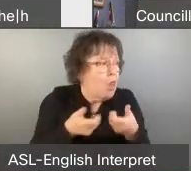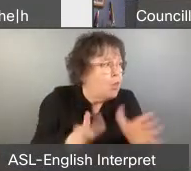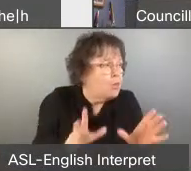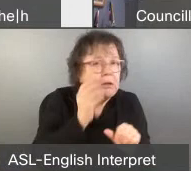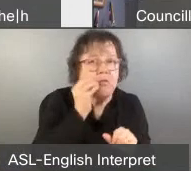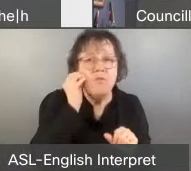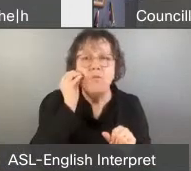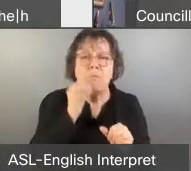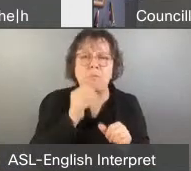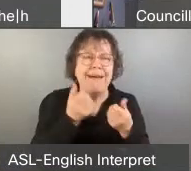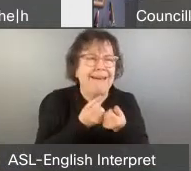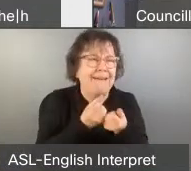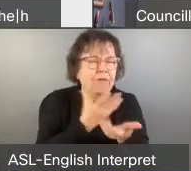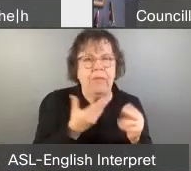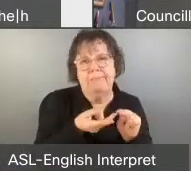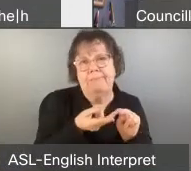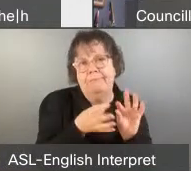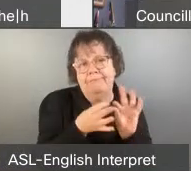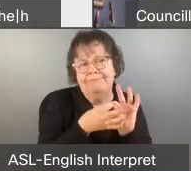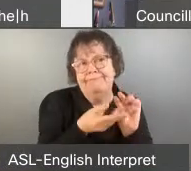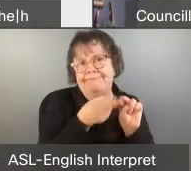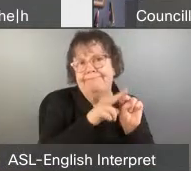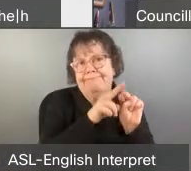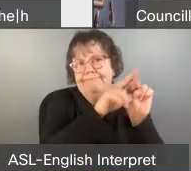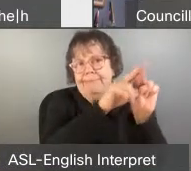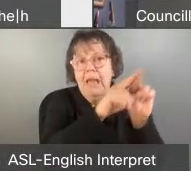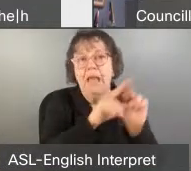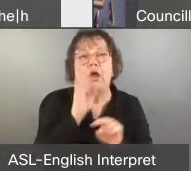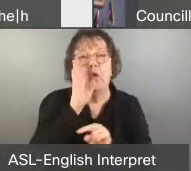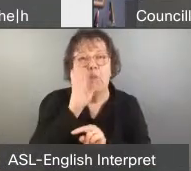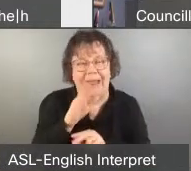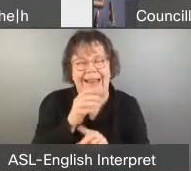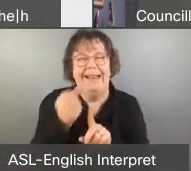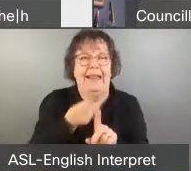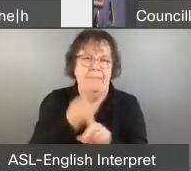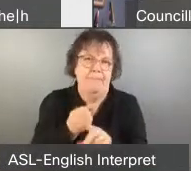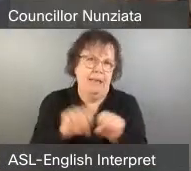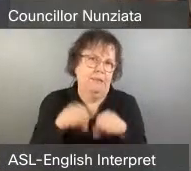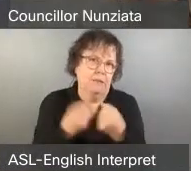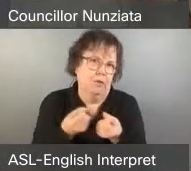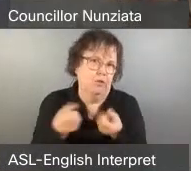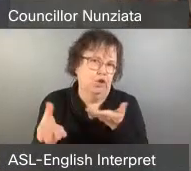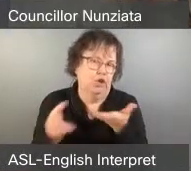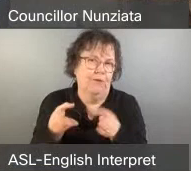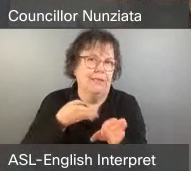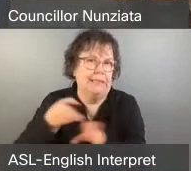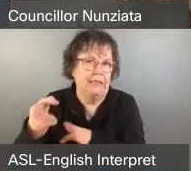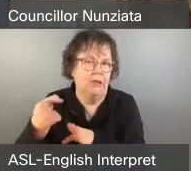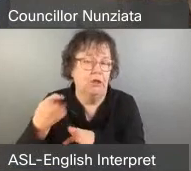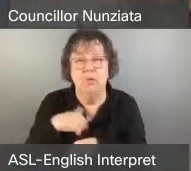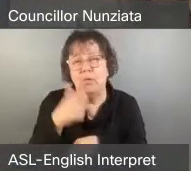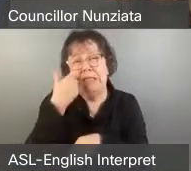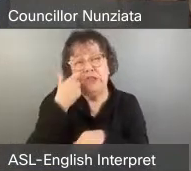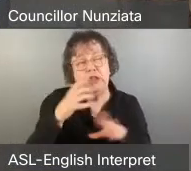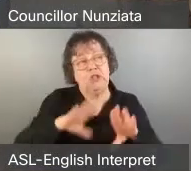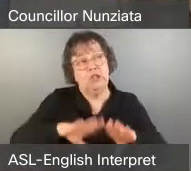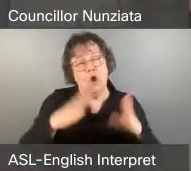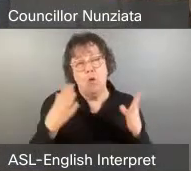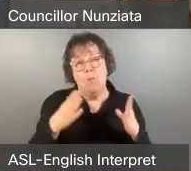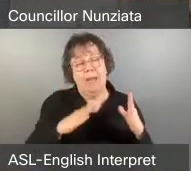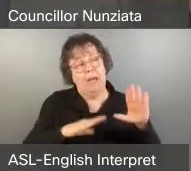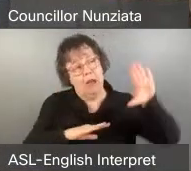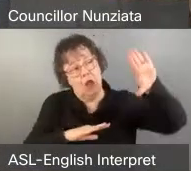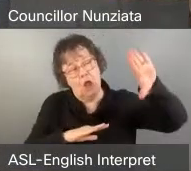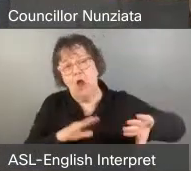expensive. This will happen in the social service sector. We as an agency just opened a vertical farm and we couldn't do it in